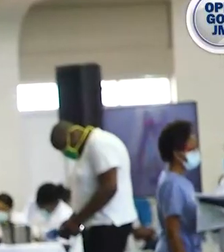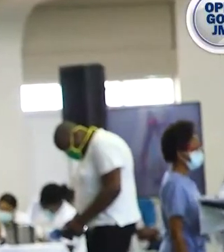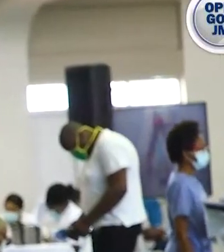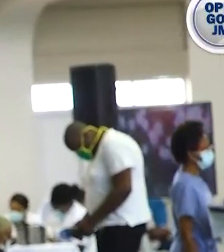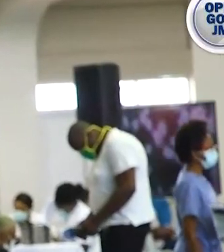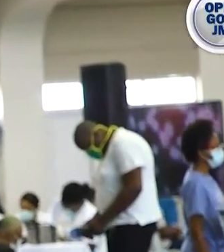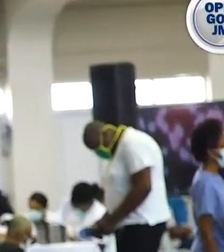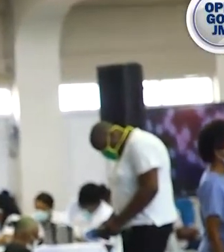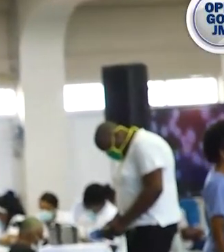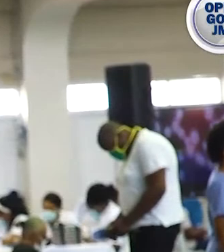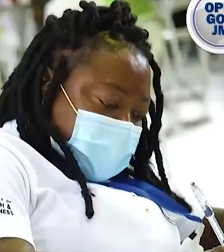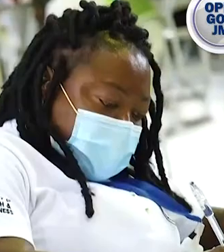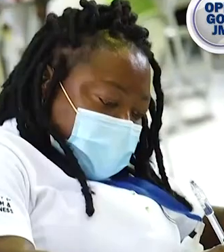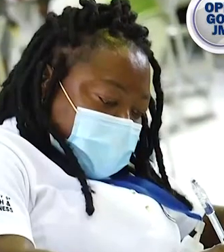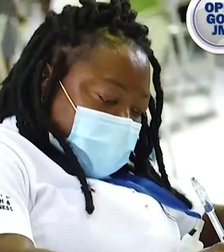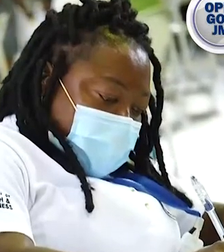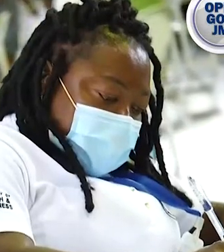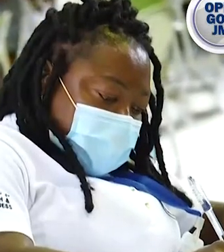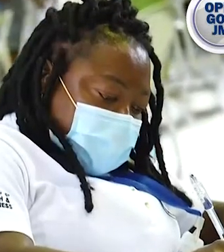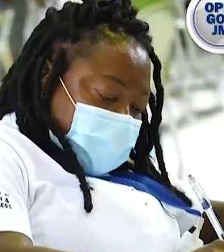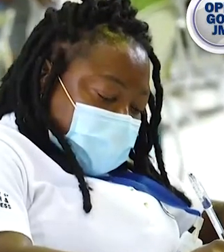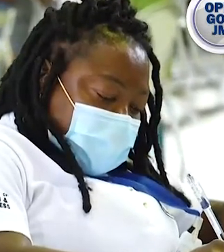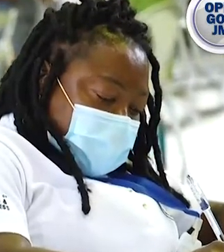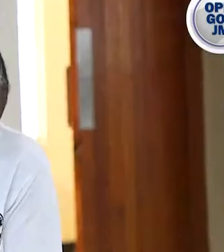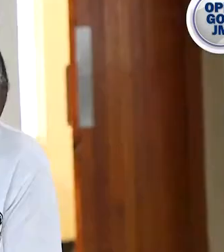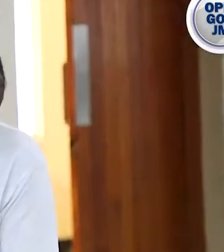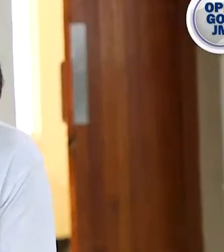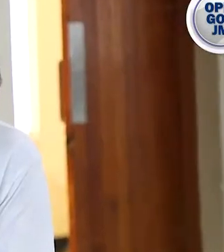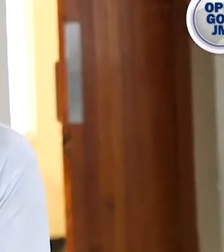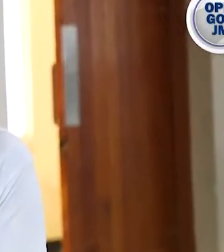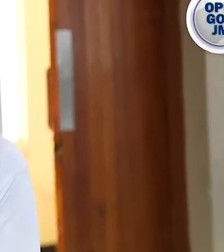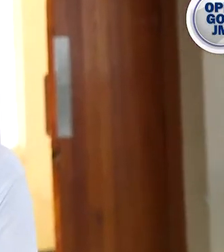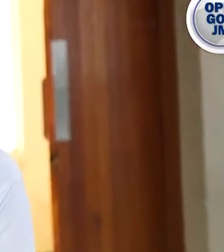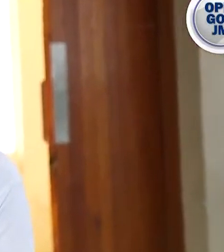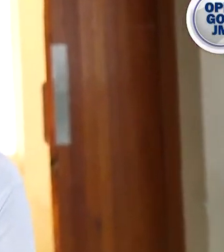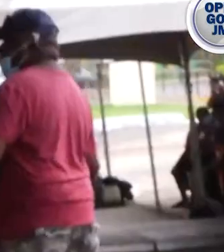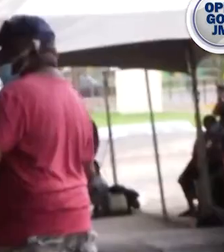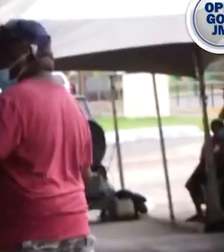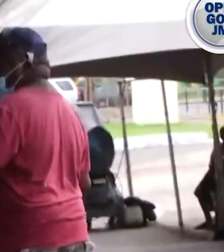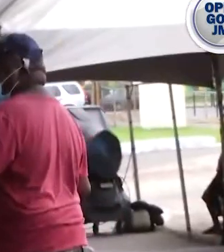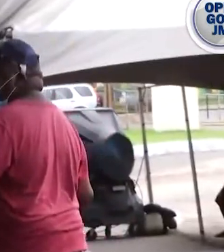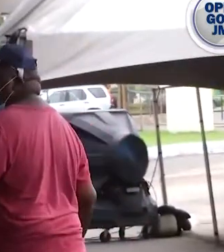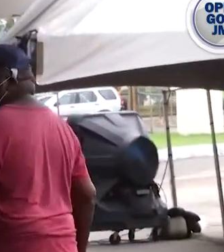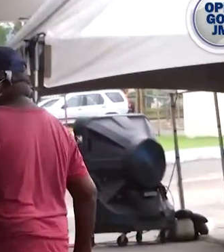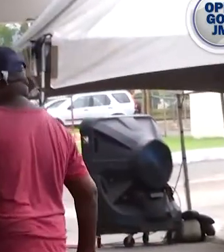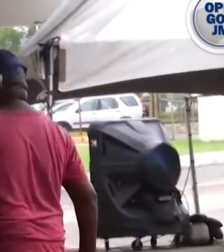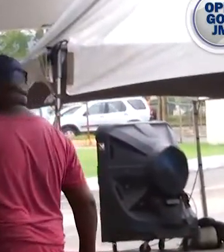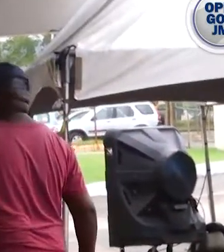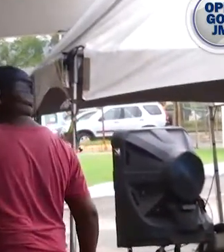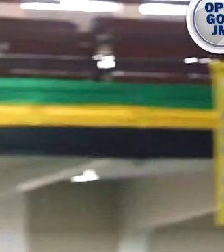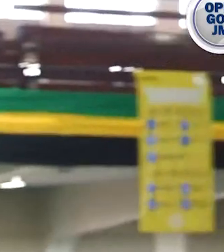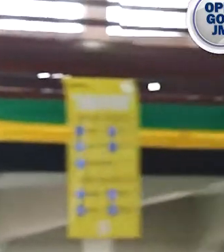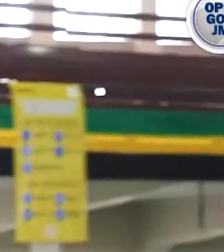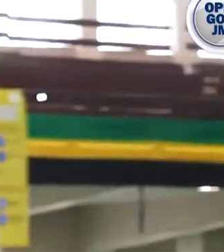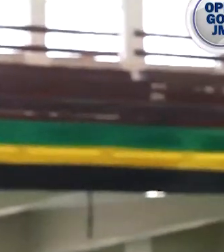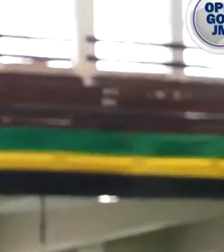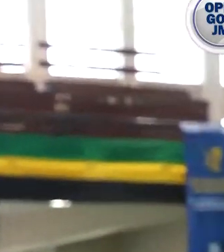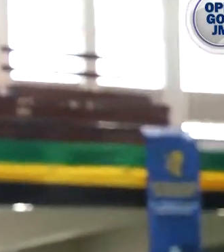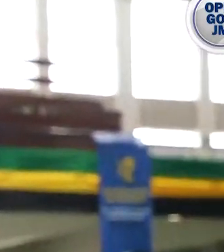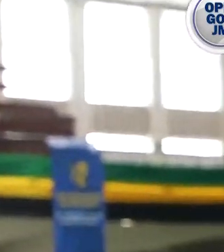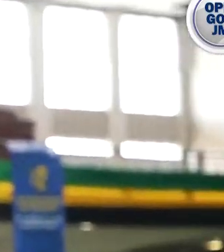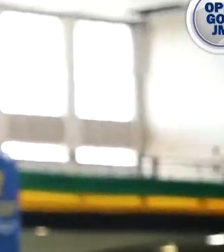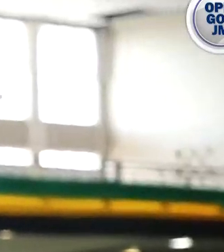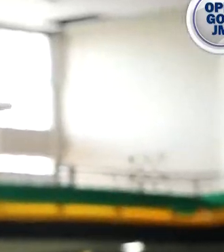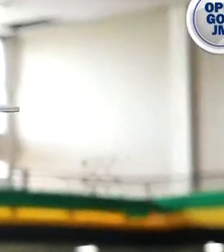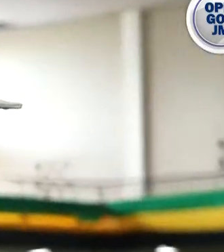absolutely important for those who have hesitancy and fear and all of that is legitimate. It's healthy. But I believe